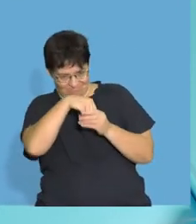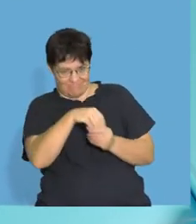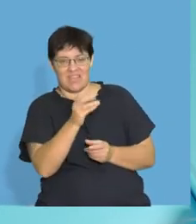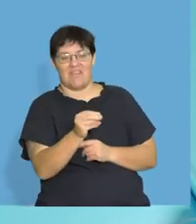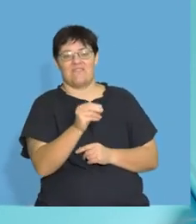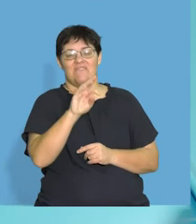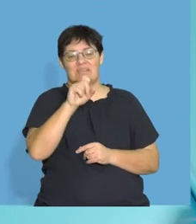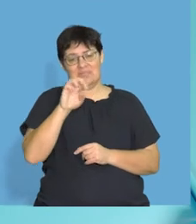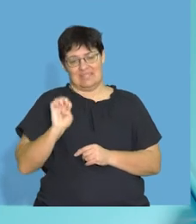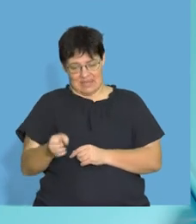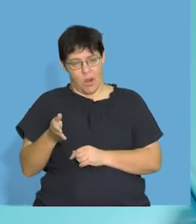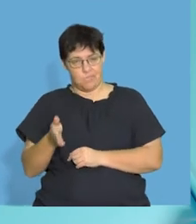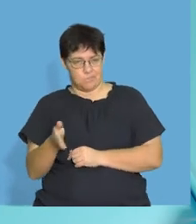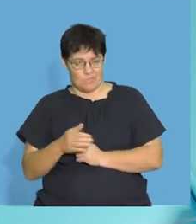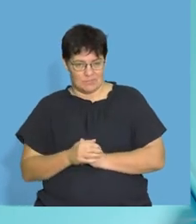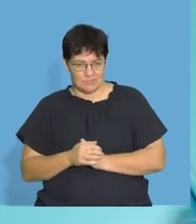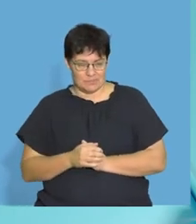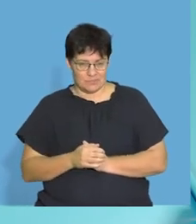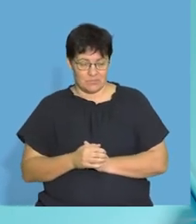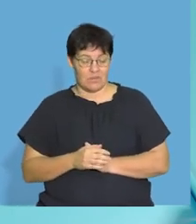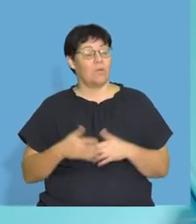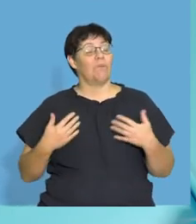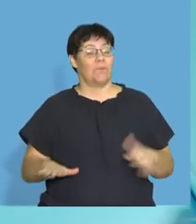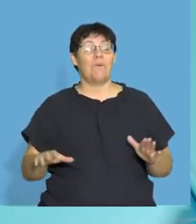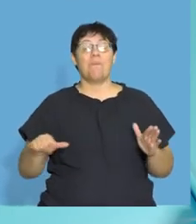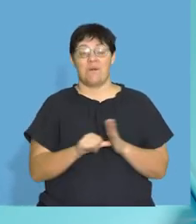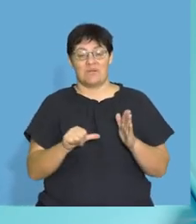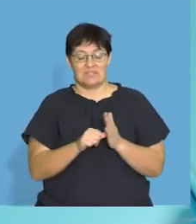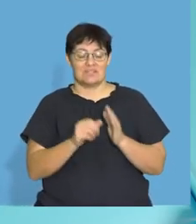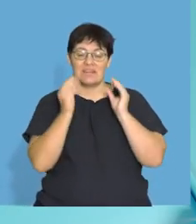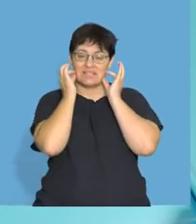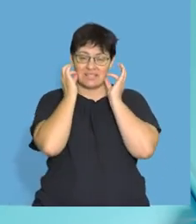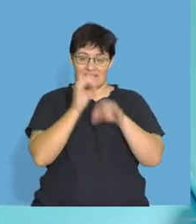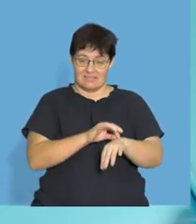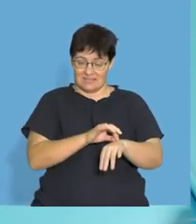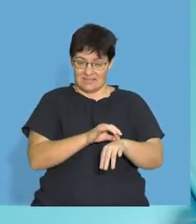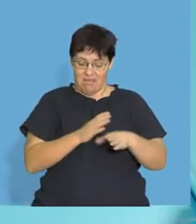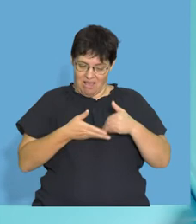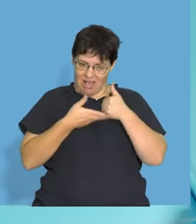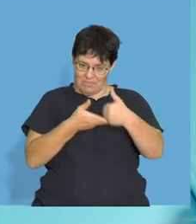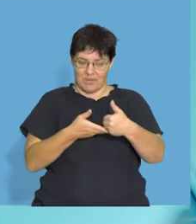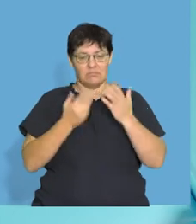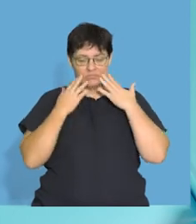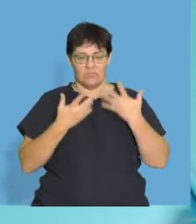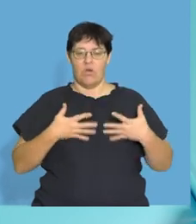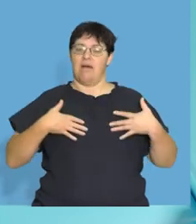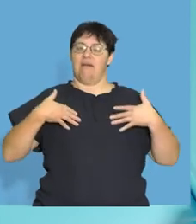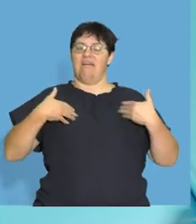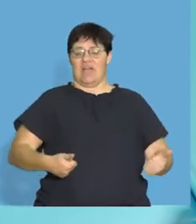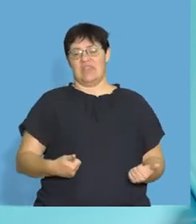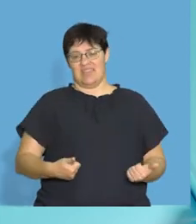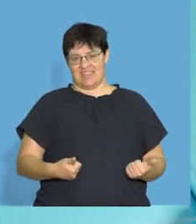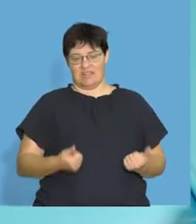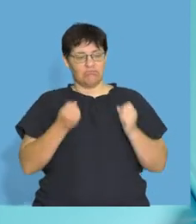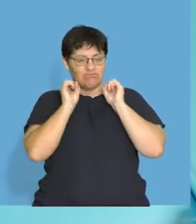your face. Chances are, it's got vitamin E oil in it, right? Very good for putting on your skin, helping your skin,